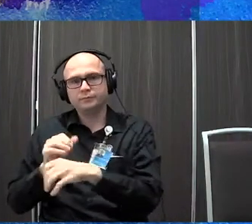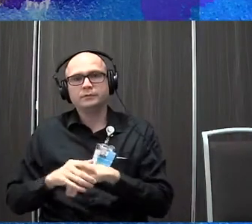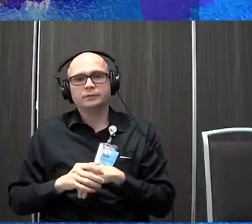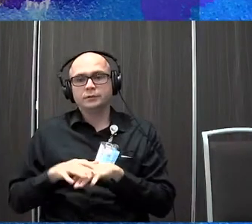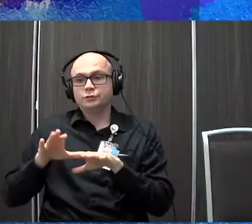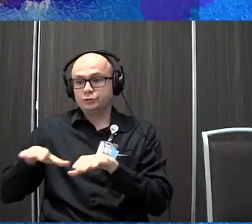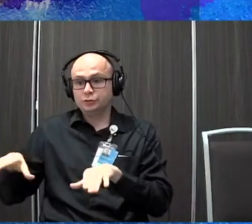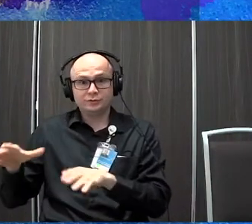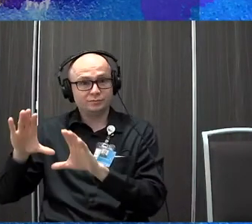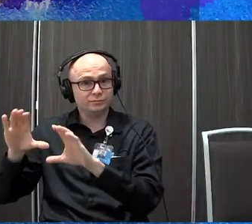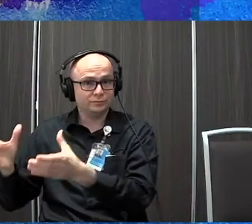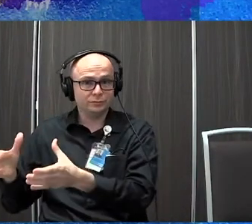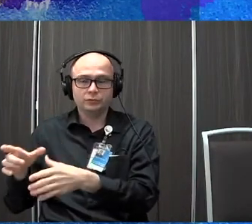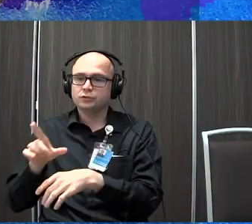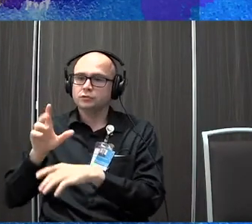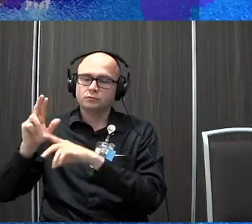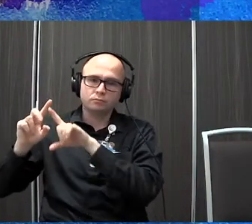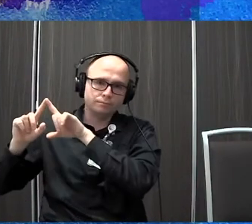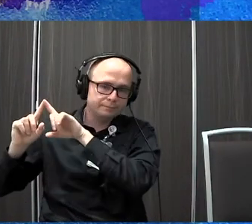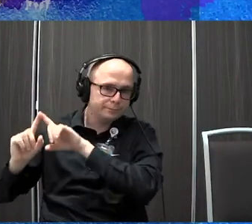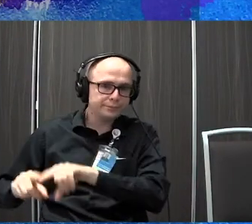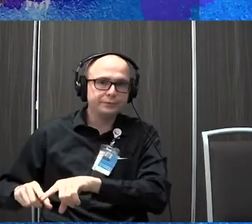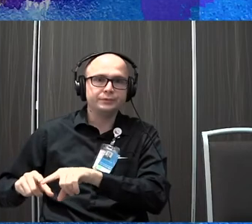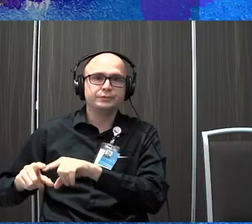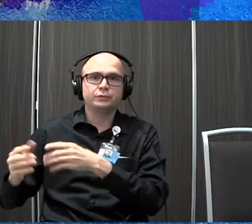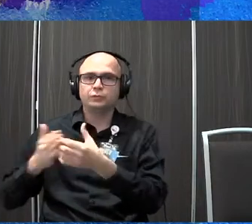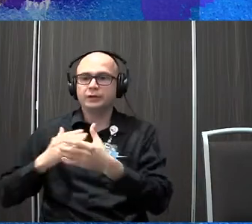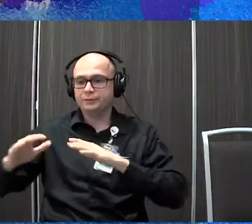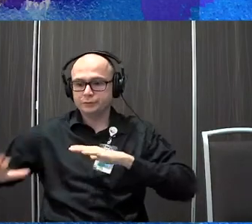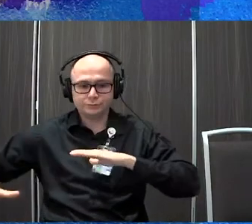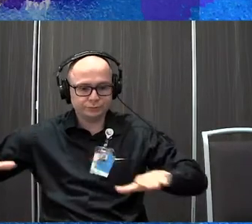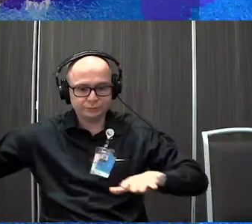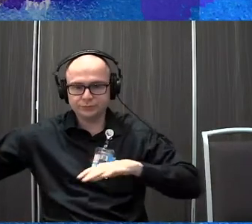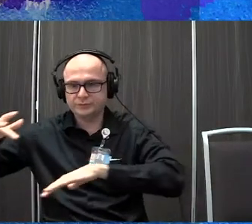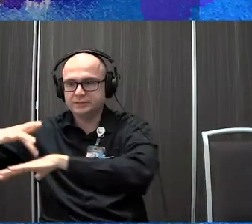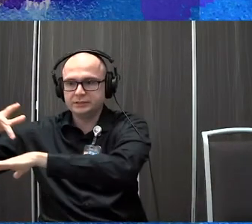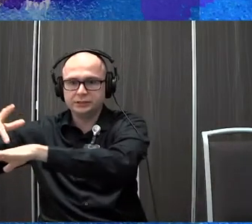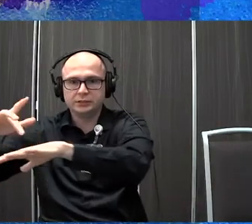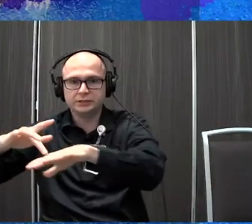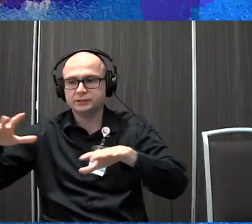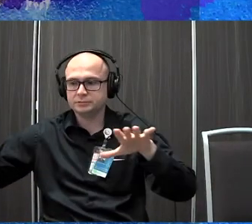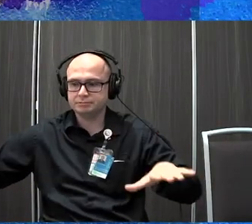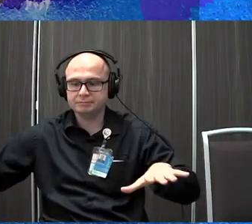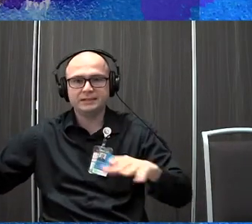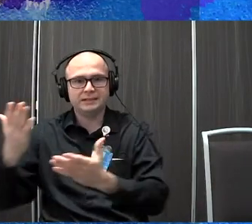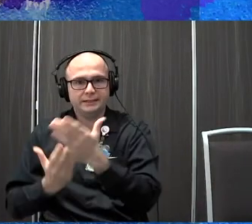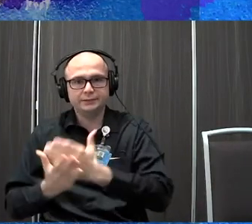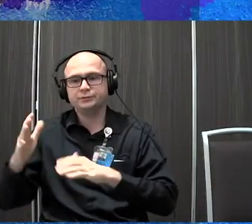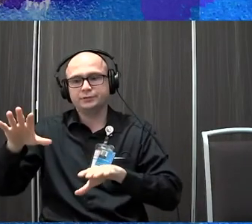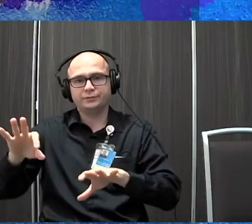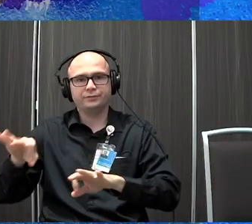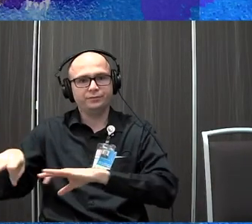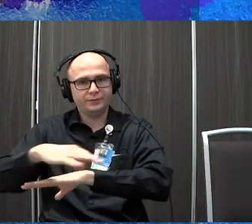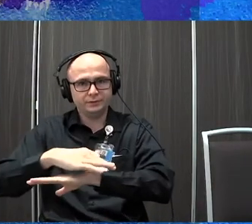children are very heavily reliant to keep whatever surface they can touch, you know, in touch with their hands and with their feet,